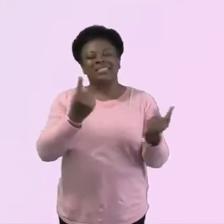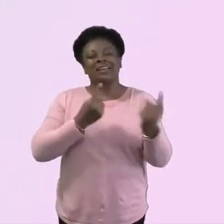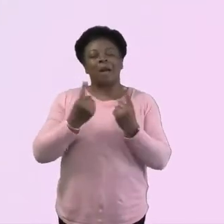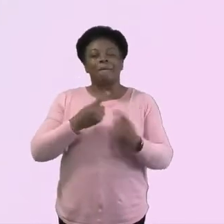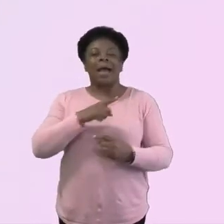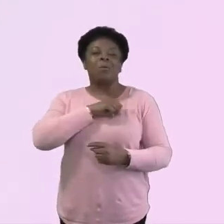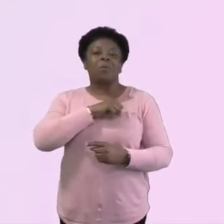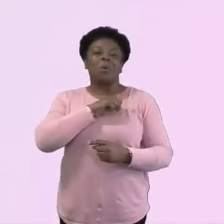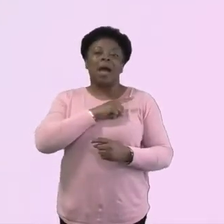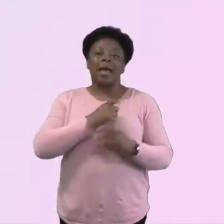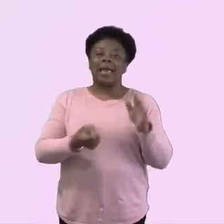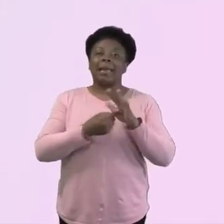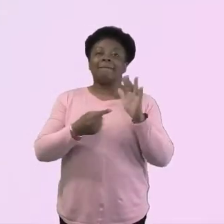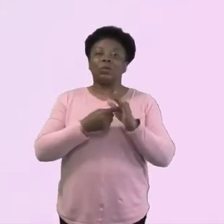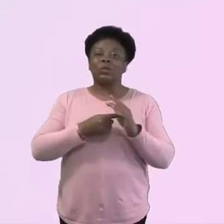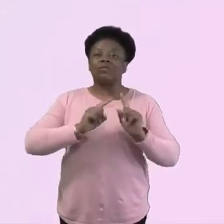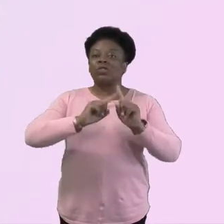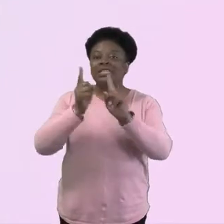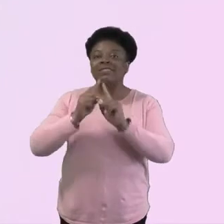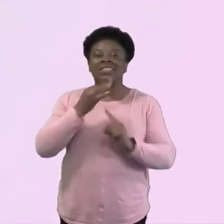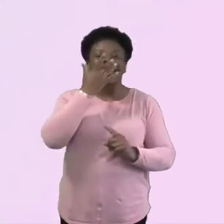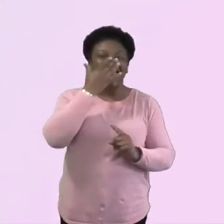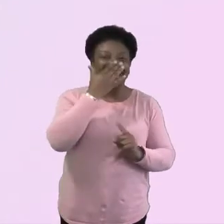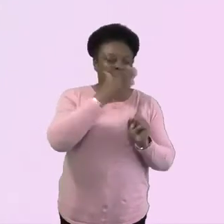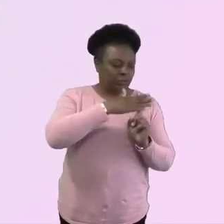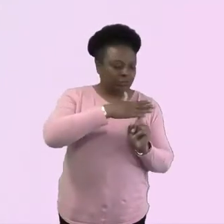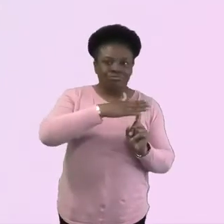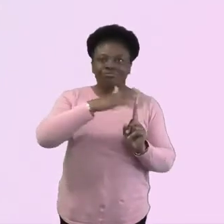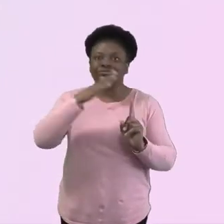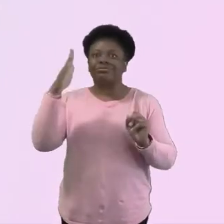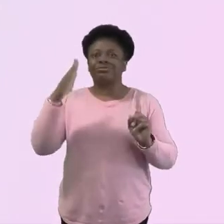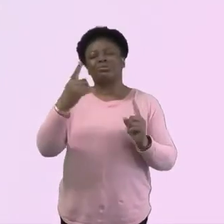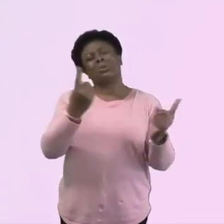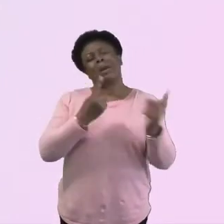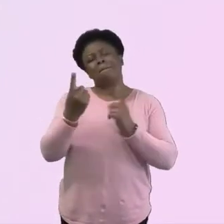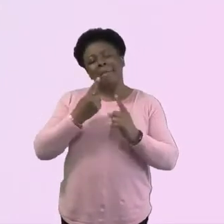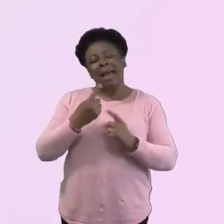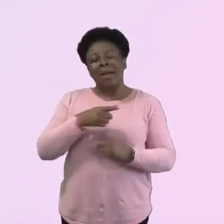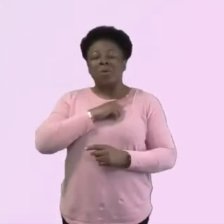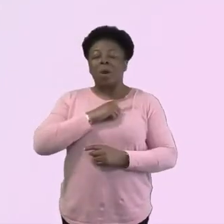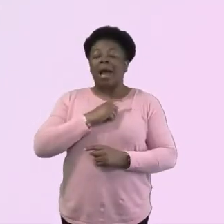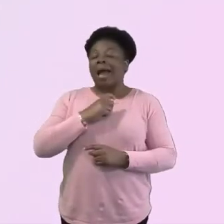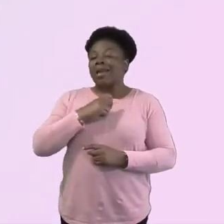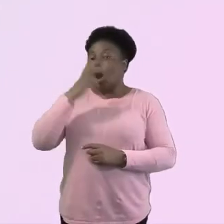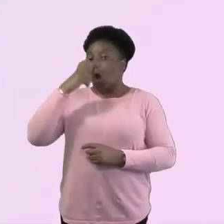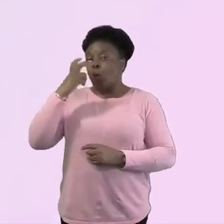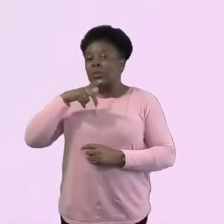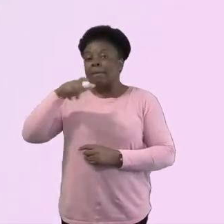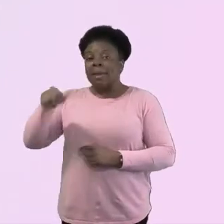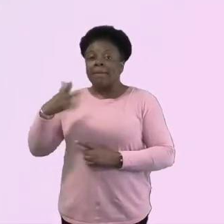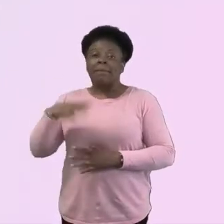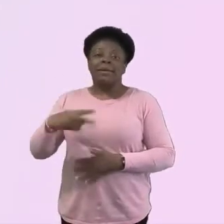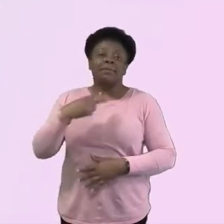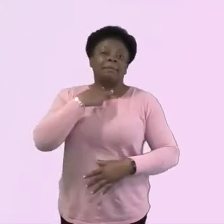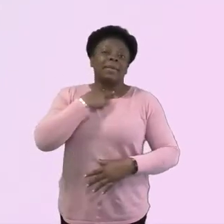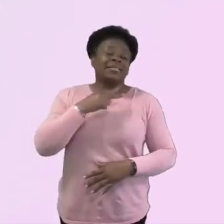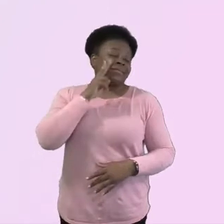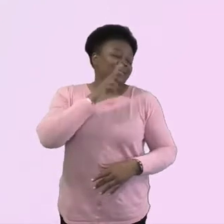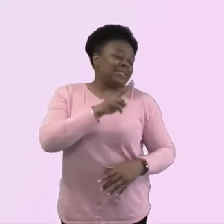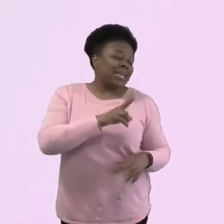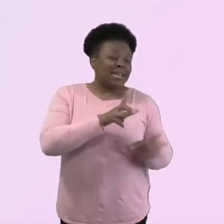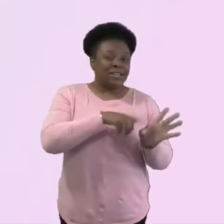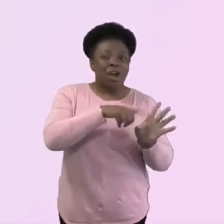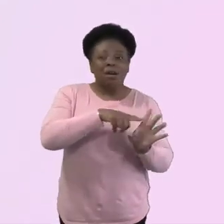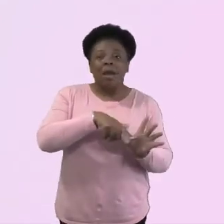that we meet again together and the older folk have really missed seeing children, seeing families and learning and